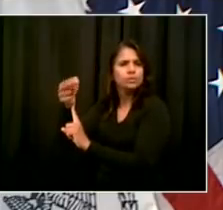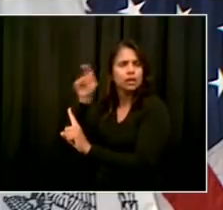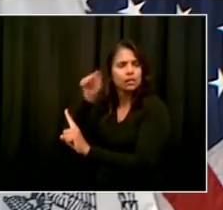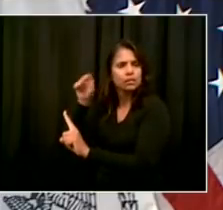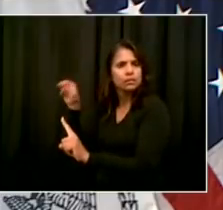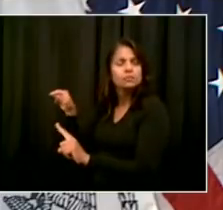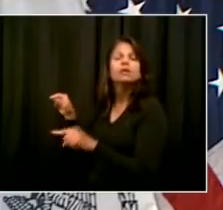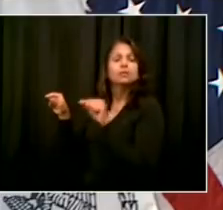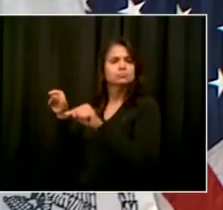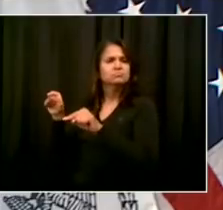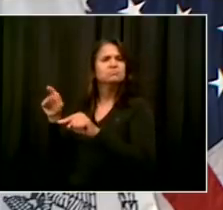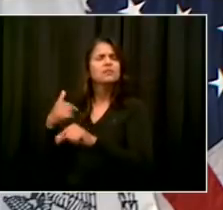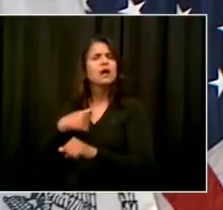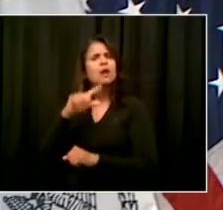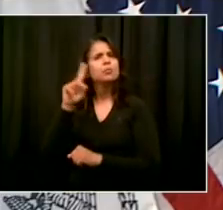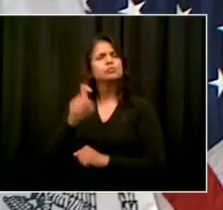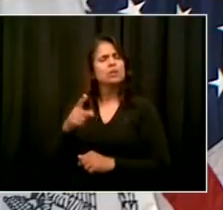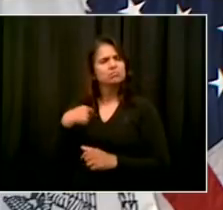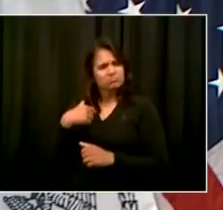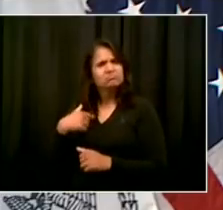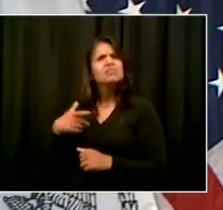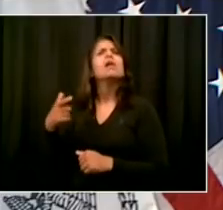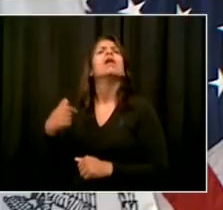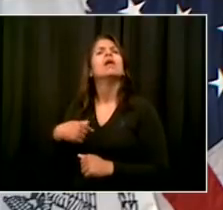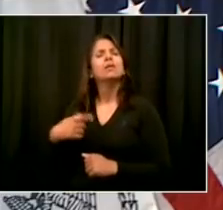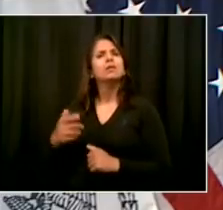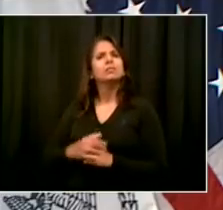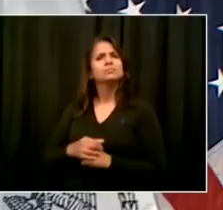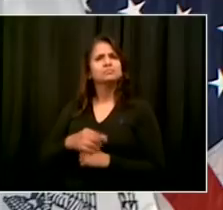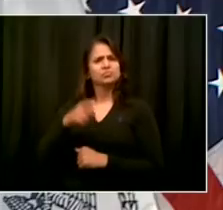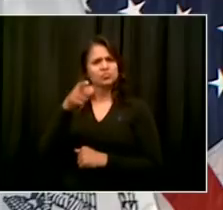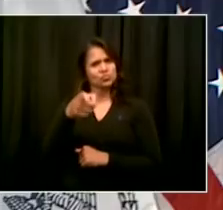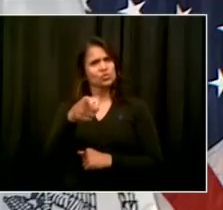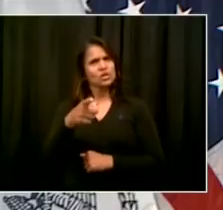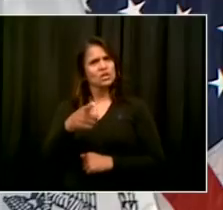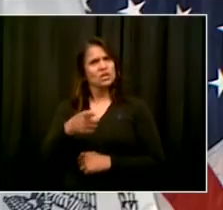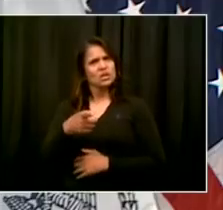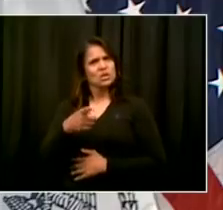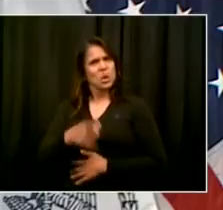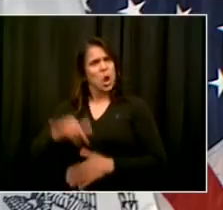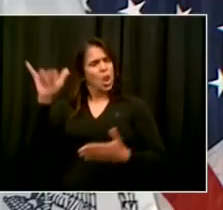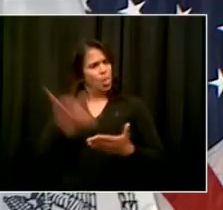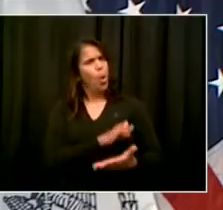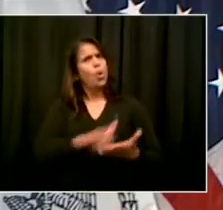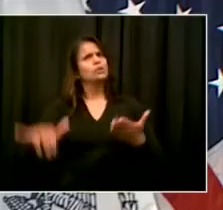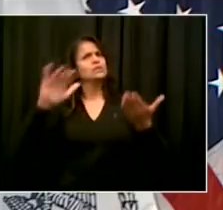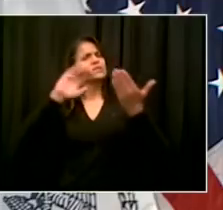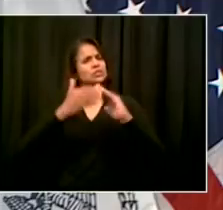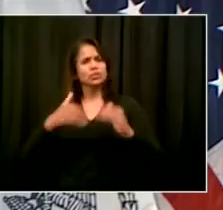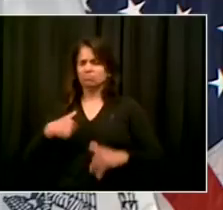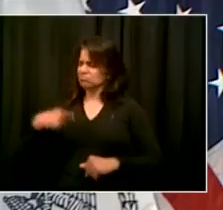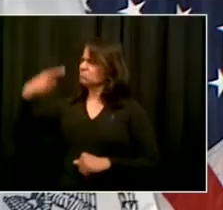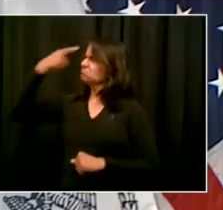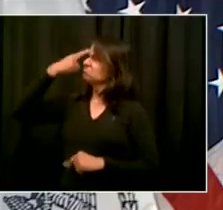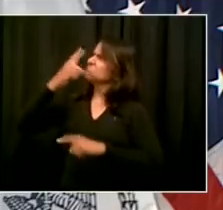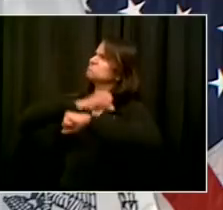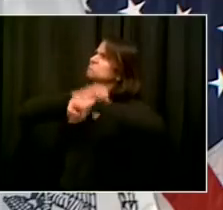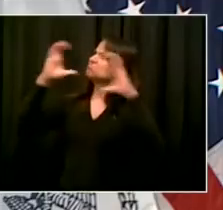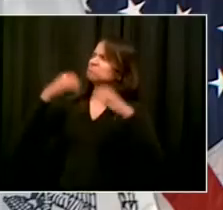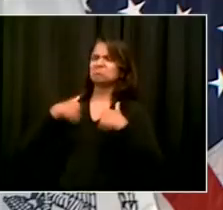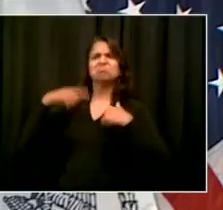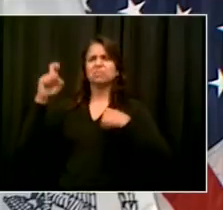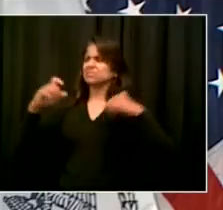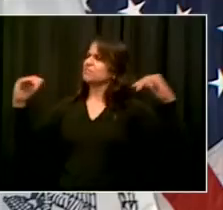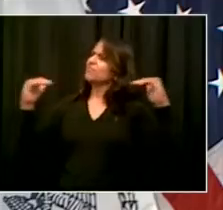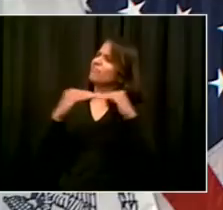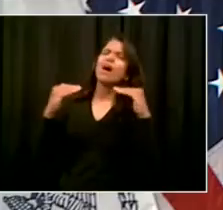and out on the presidential campaign trail, talking about putting working people first, I'm just trying to understand how this decision to